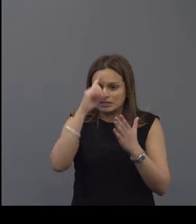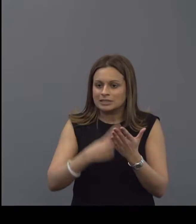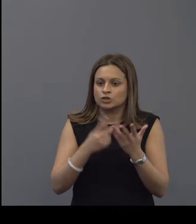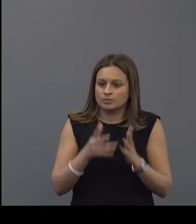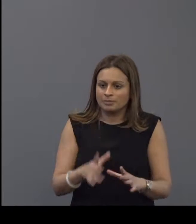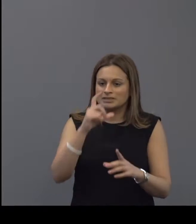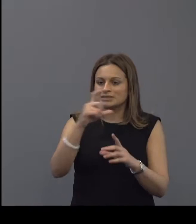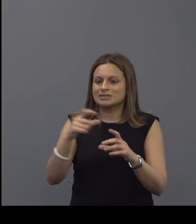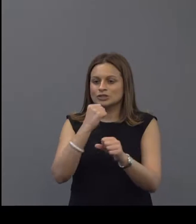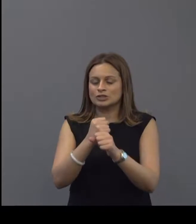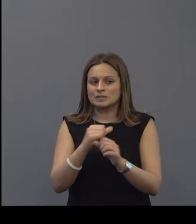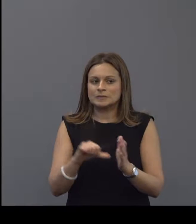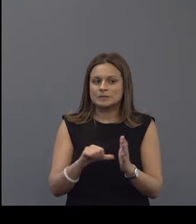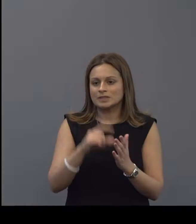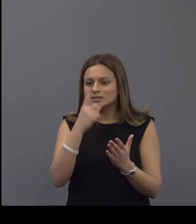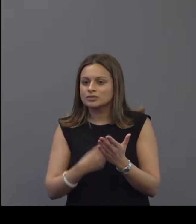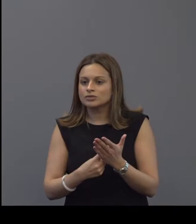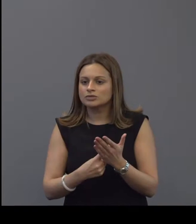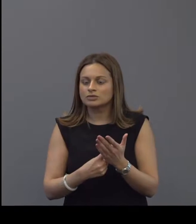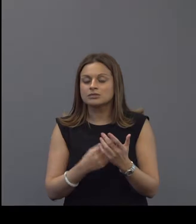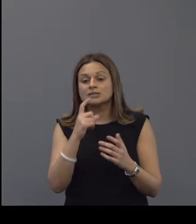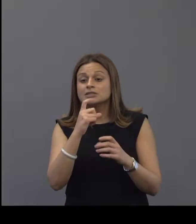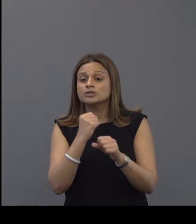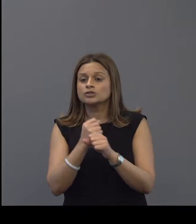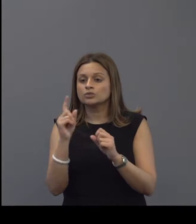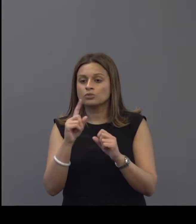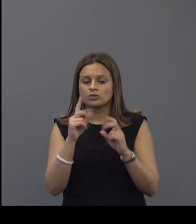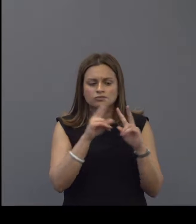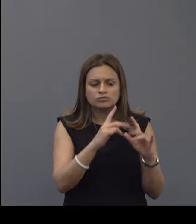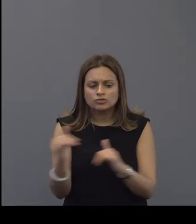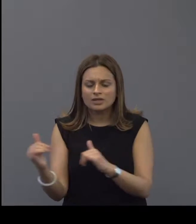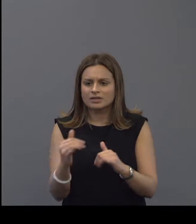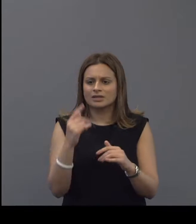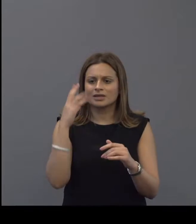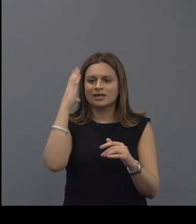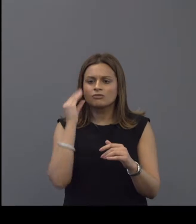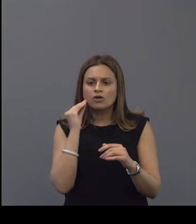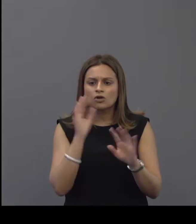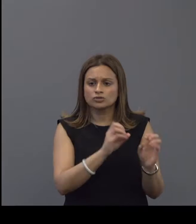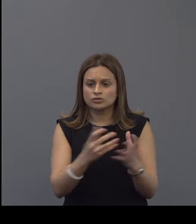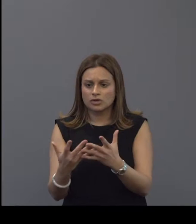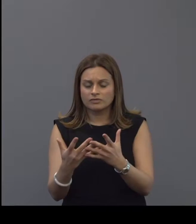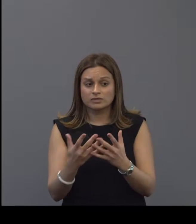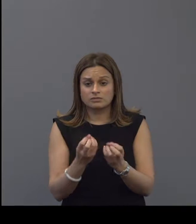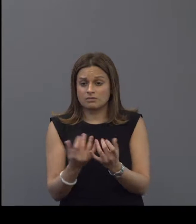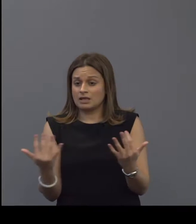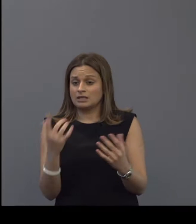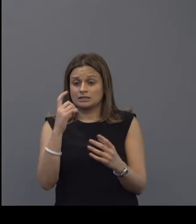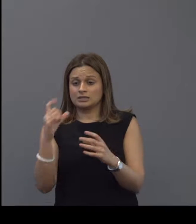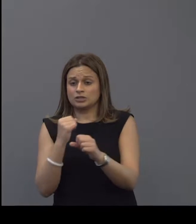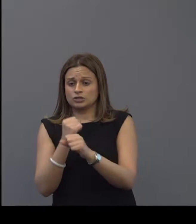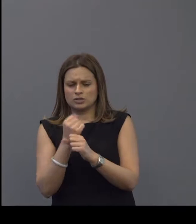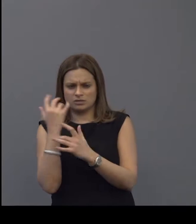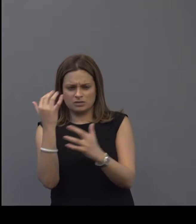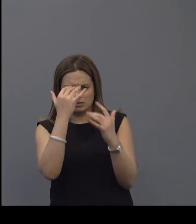by ccgs we know they're looking at hearing loss services but we also know that for many of them that have considered